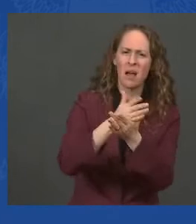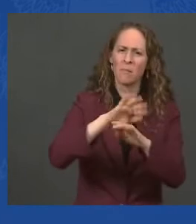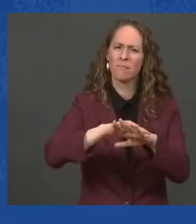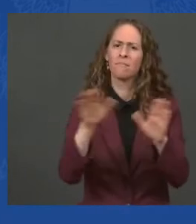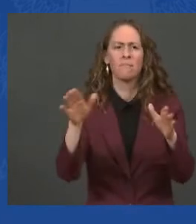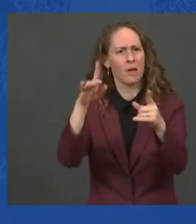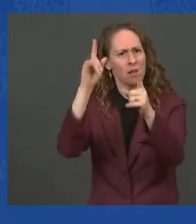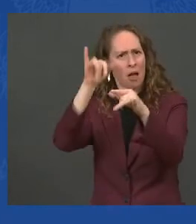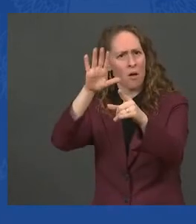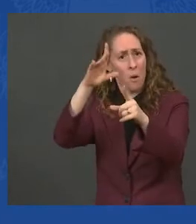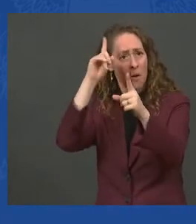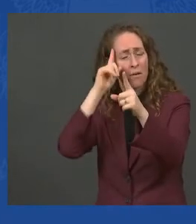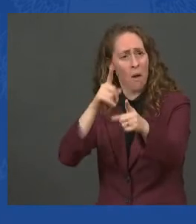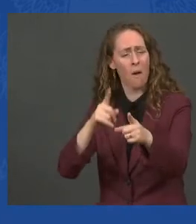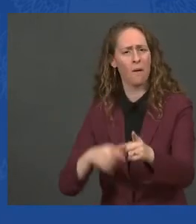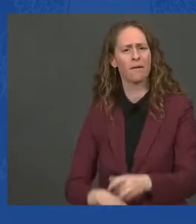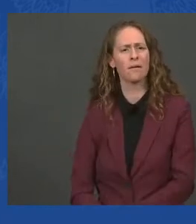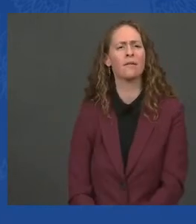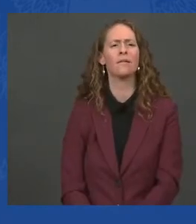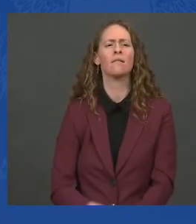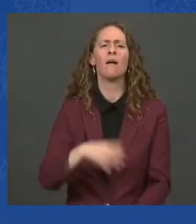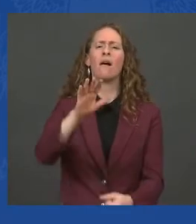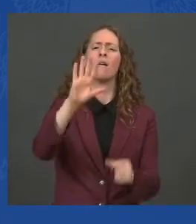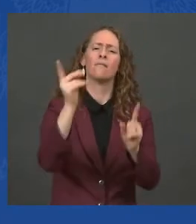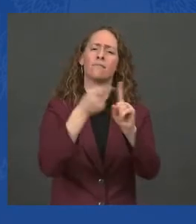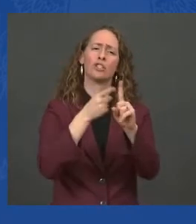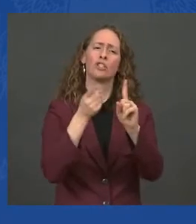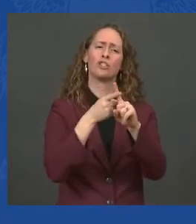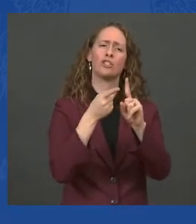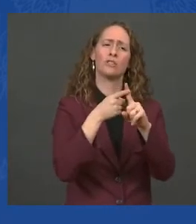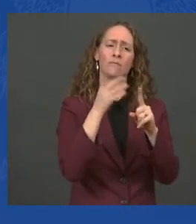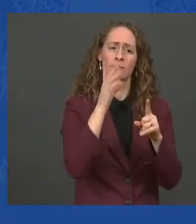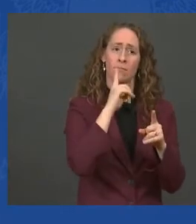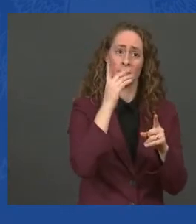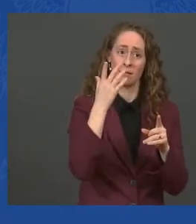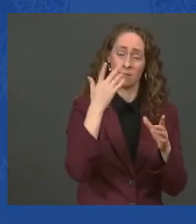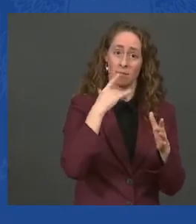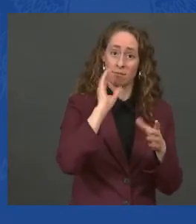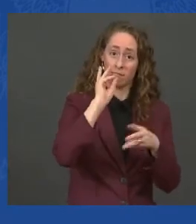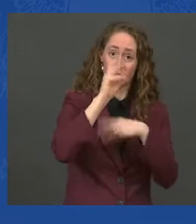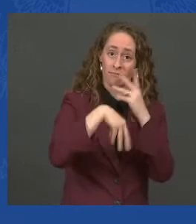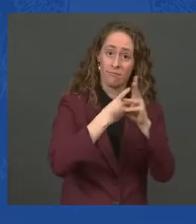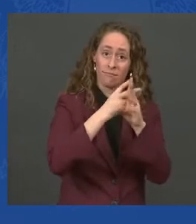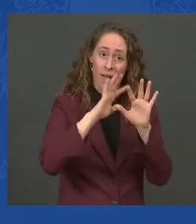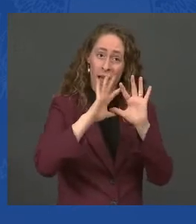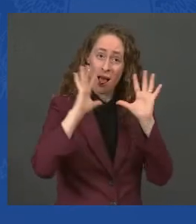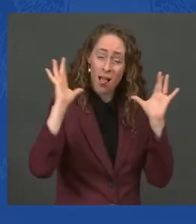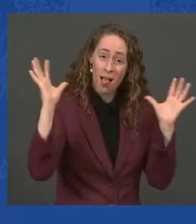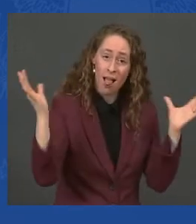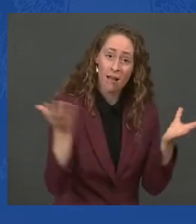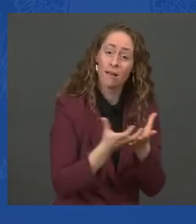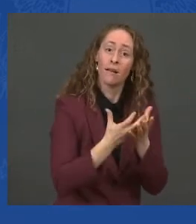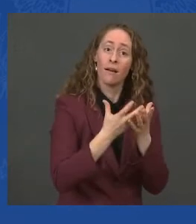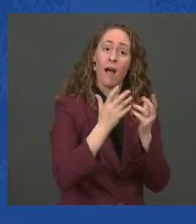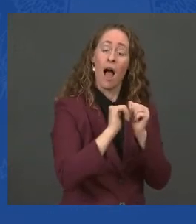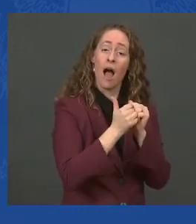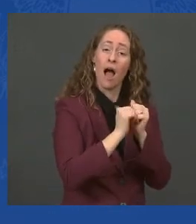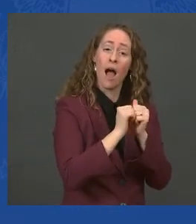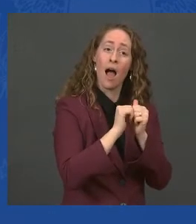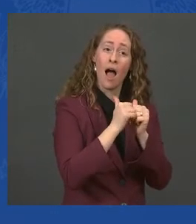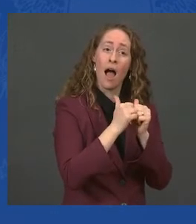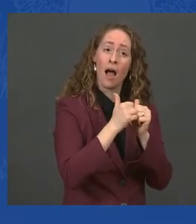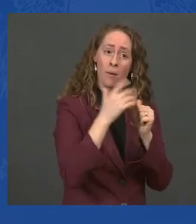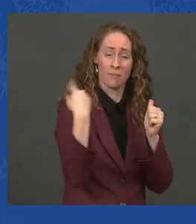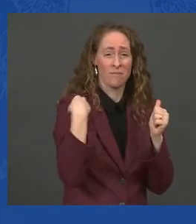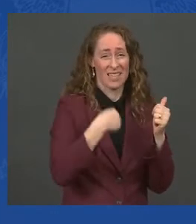beat COVID, we have to shut it down worldwide. In the United States of America, we're doing everything that needs to be done to take